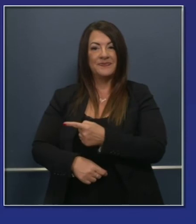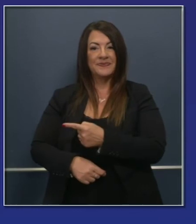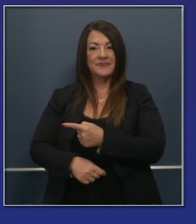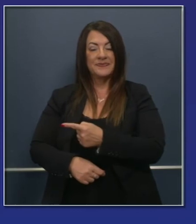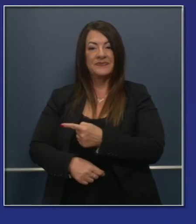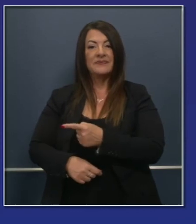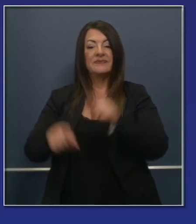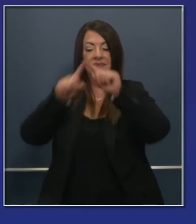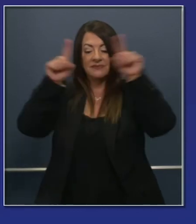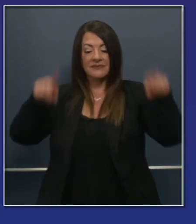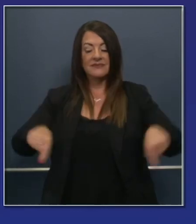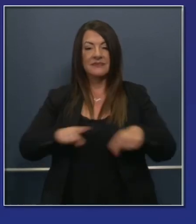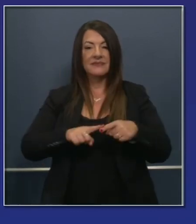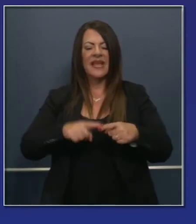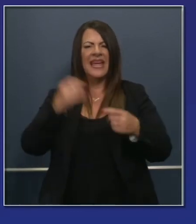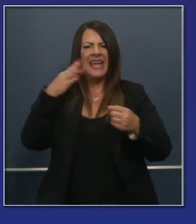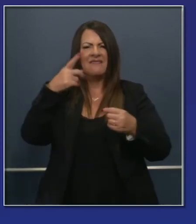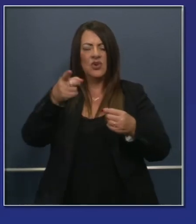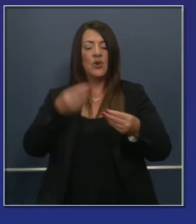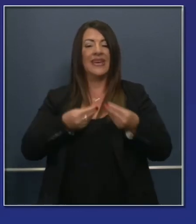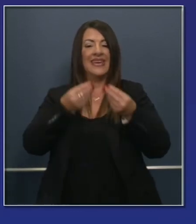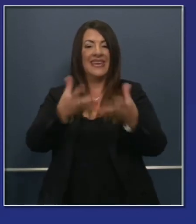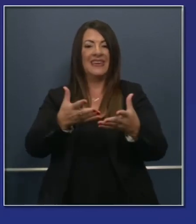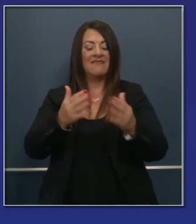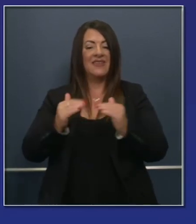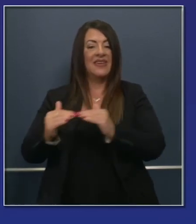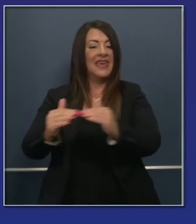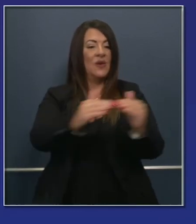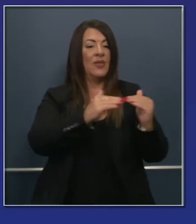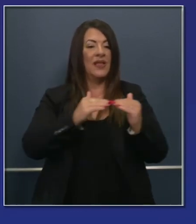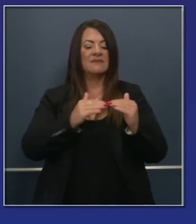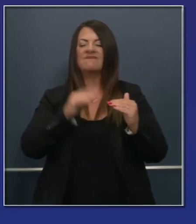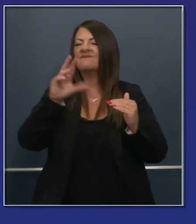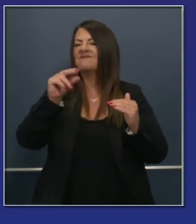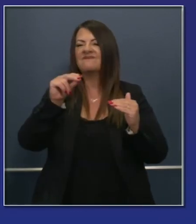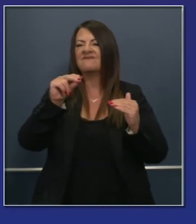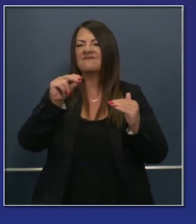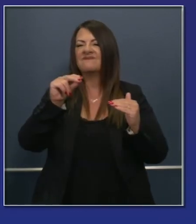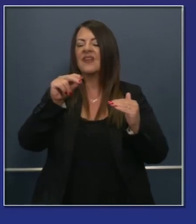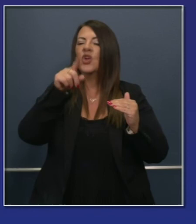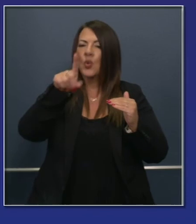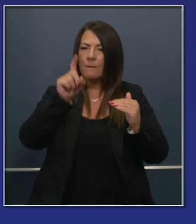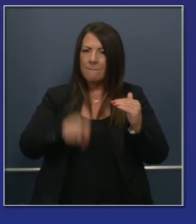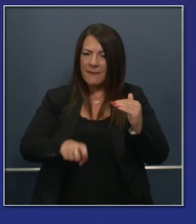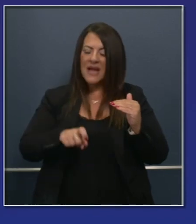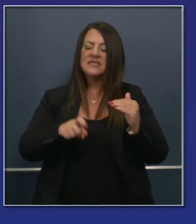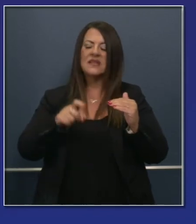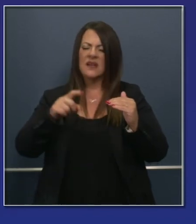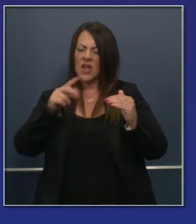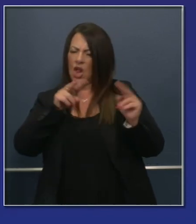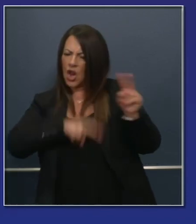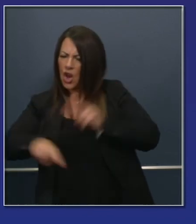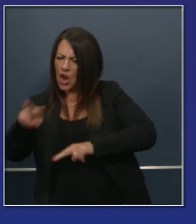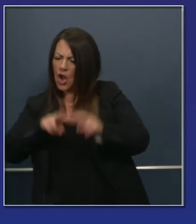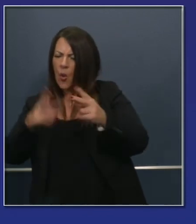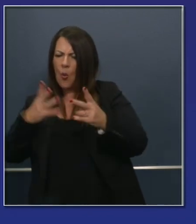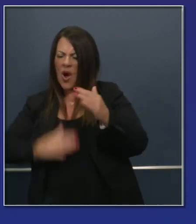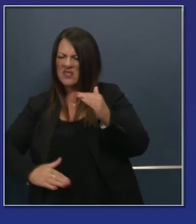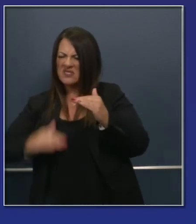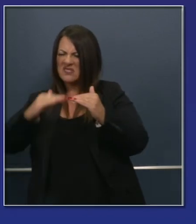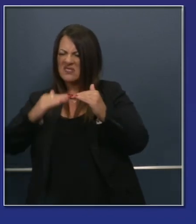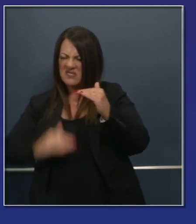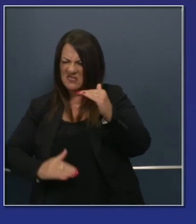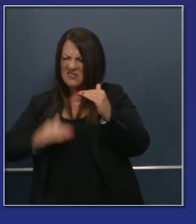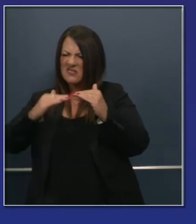allocate them equally you're not allocating them equitably and as a consequence of that we had a very robust